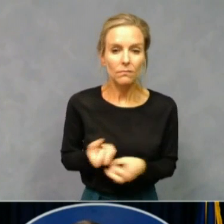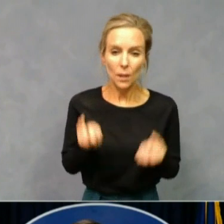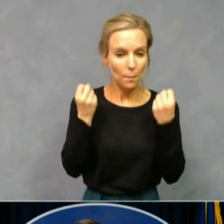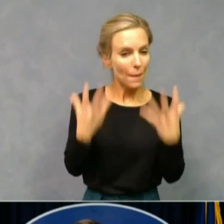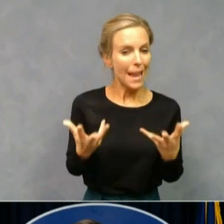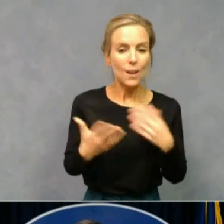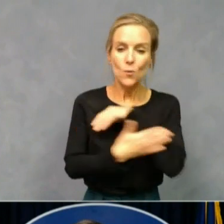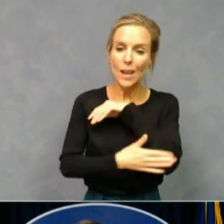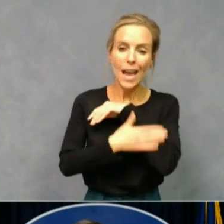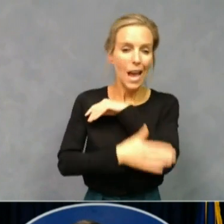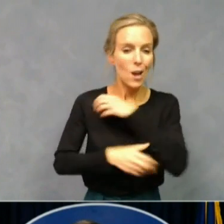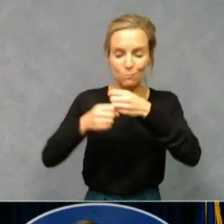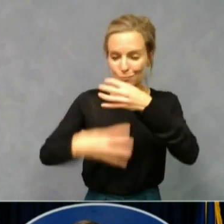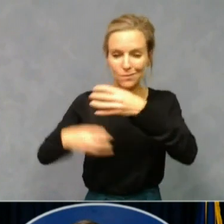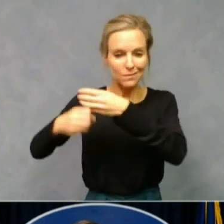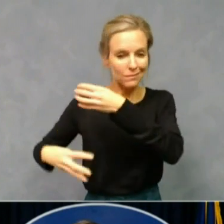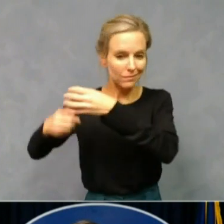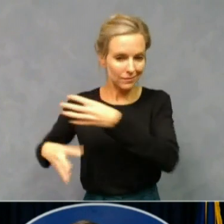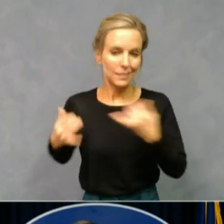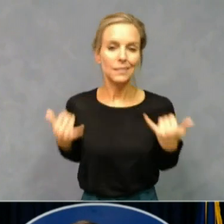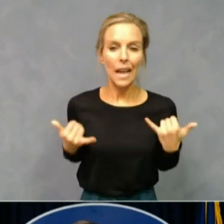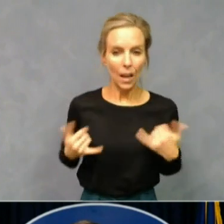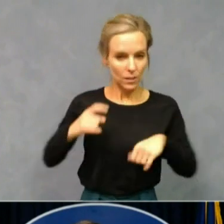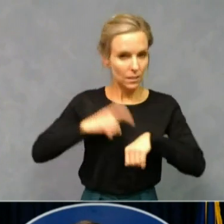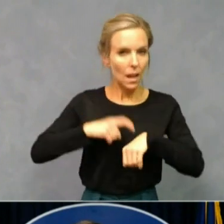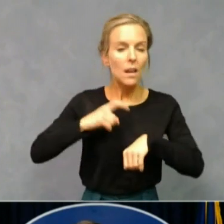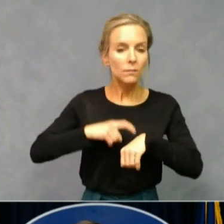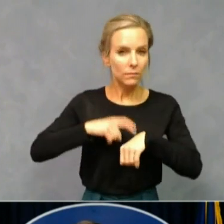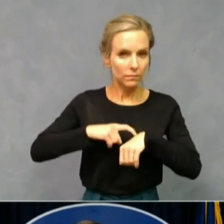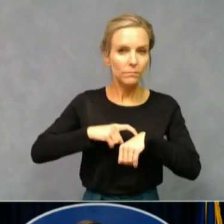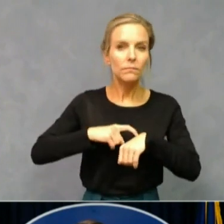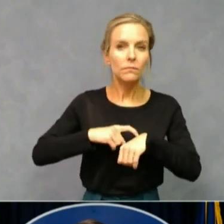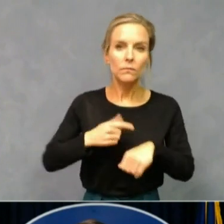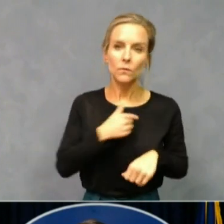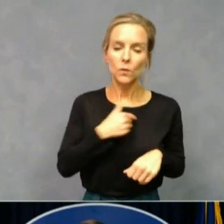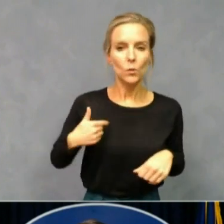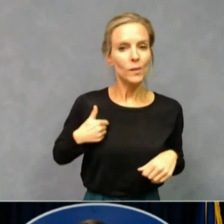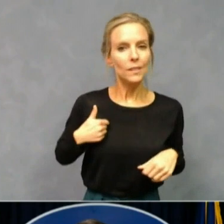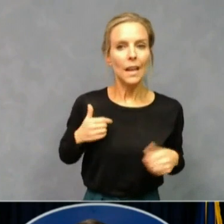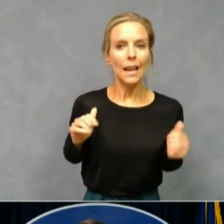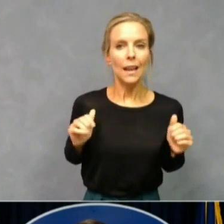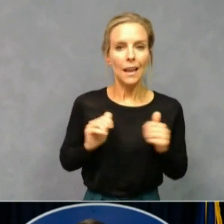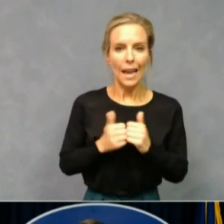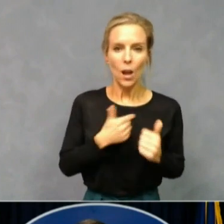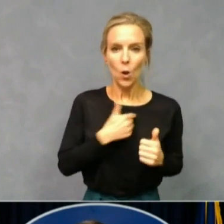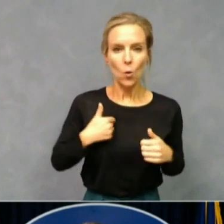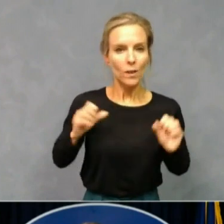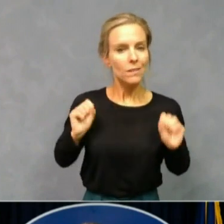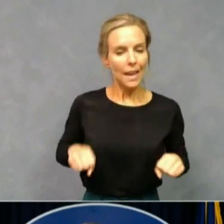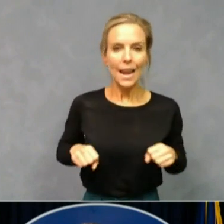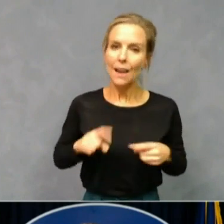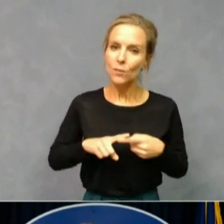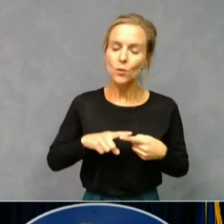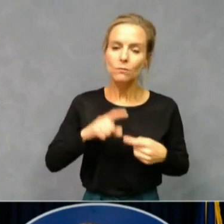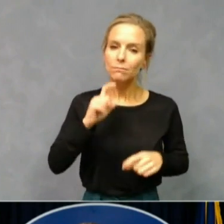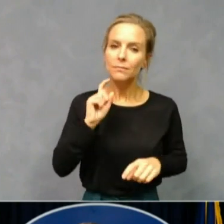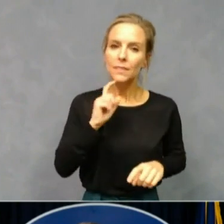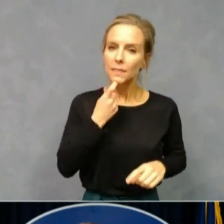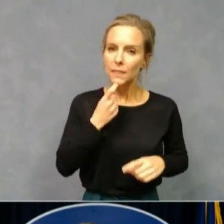means now's the time. This is the way that we avert more serious steps. We need to step up and get it